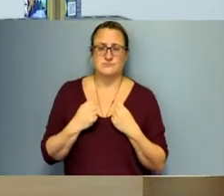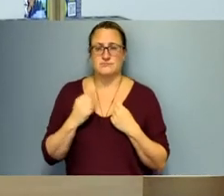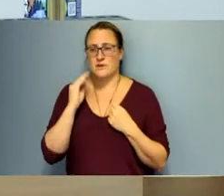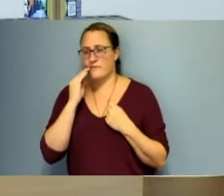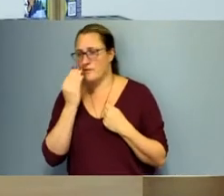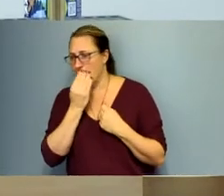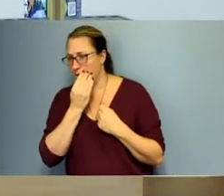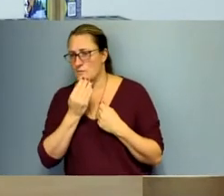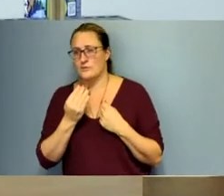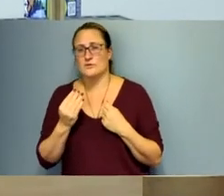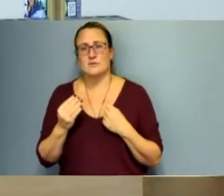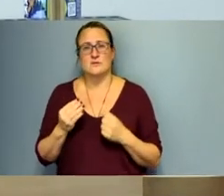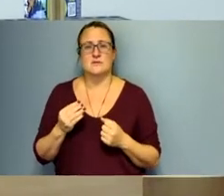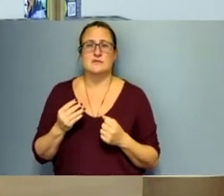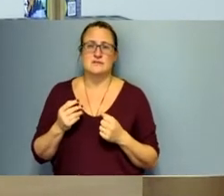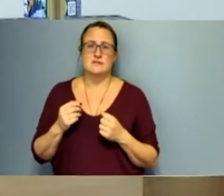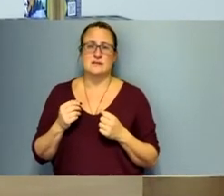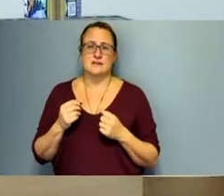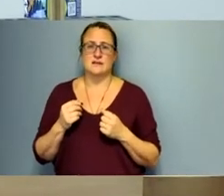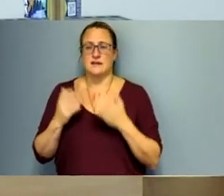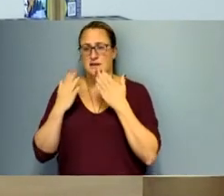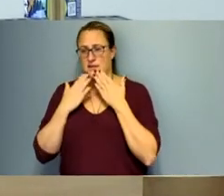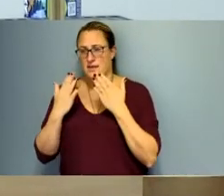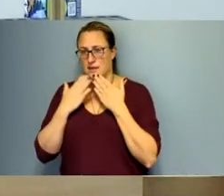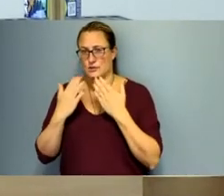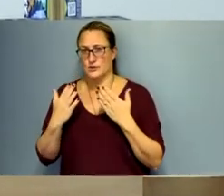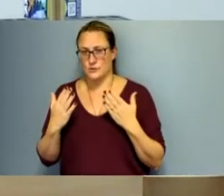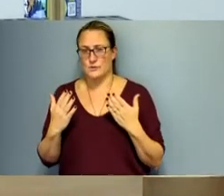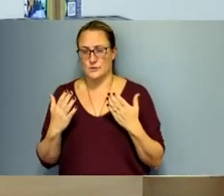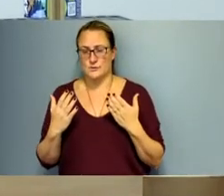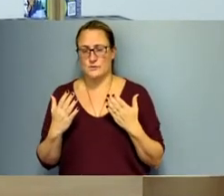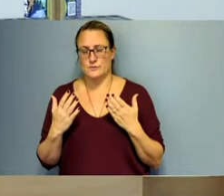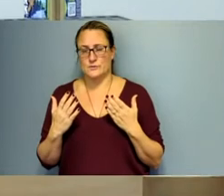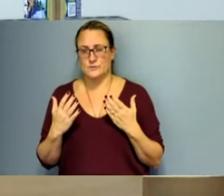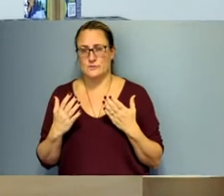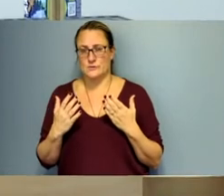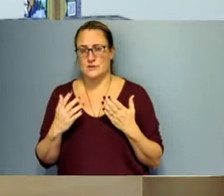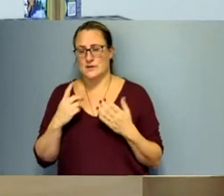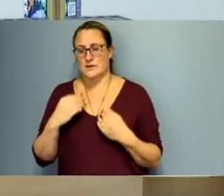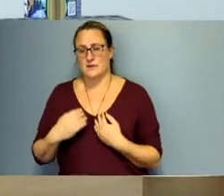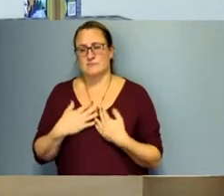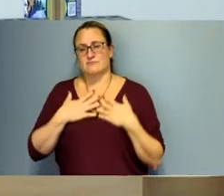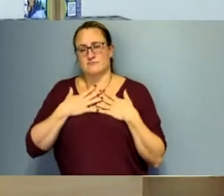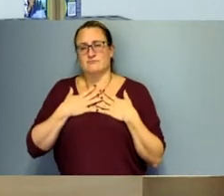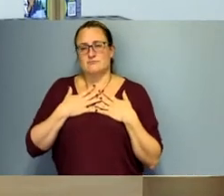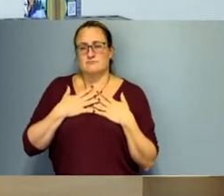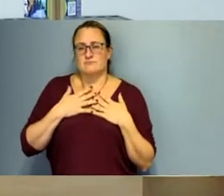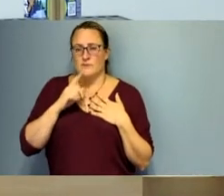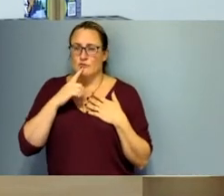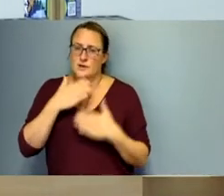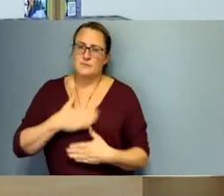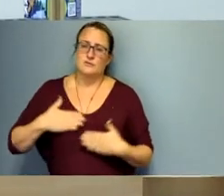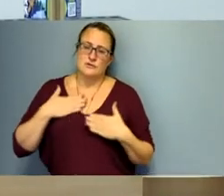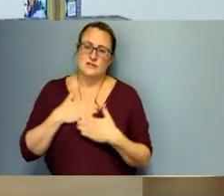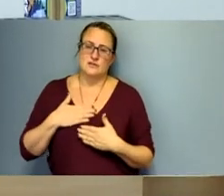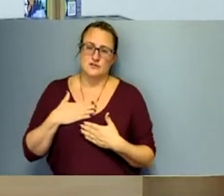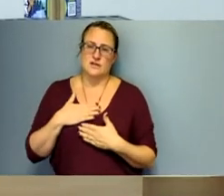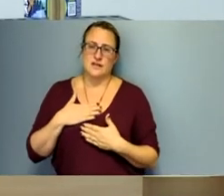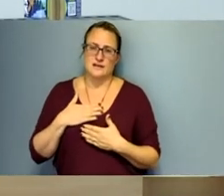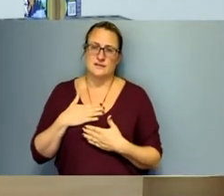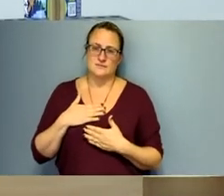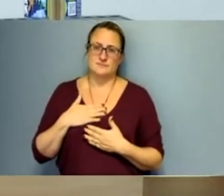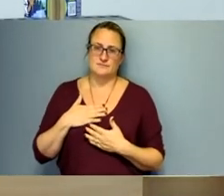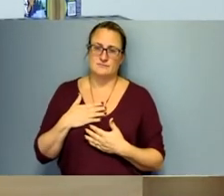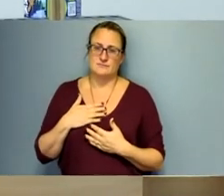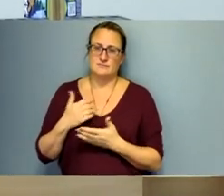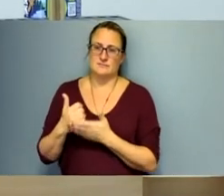uh thank you very much it's very very much appreciated and very comforting